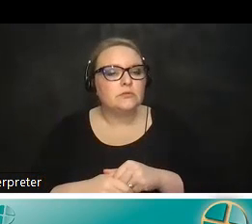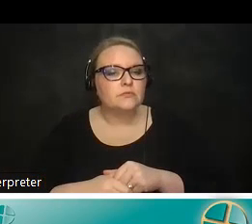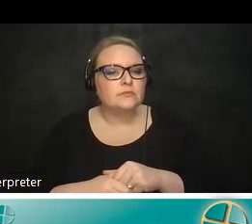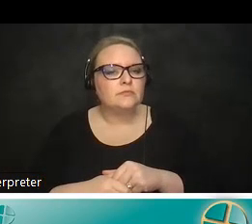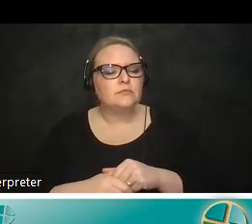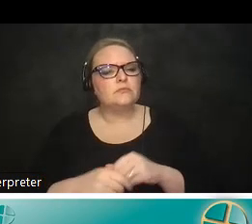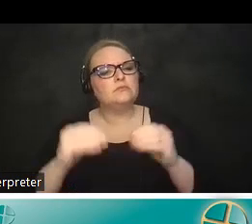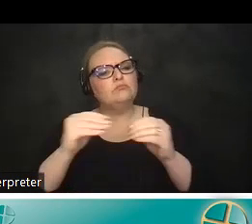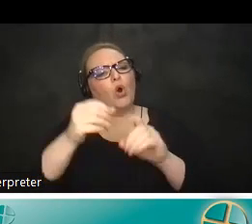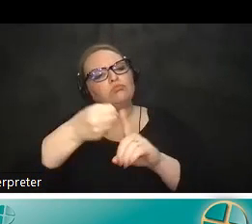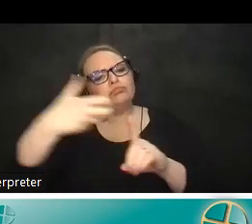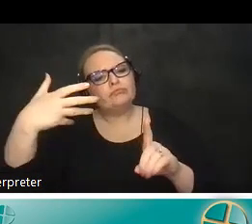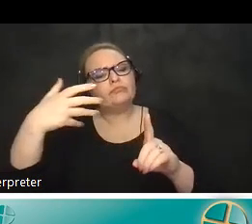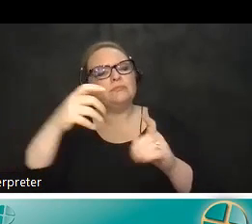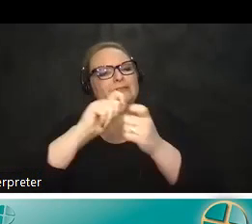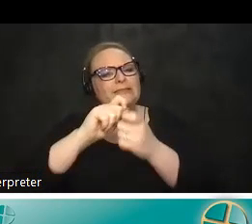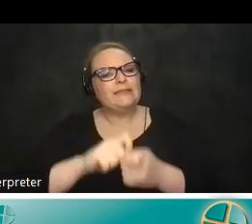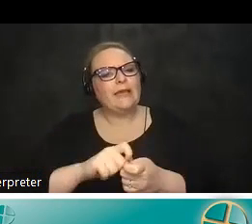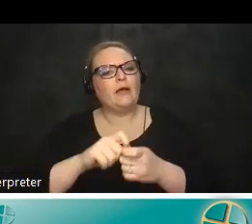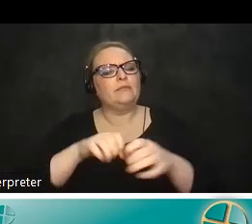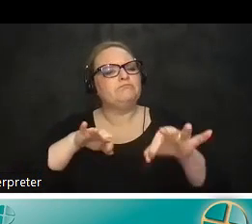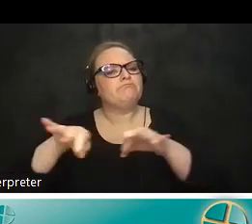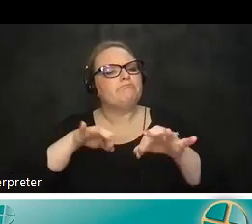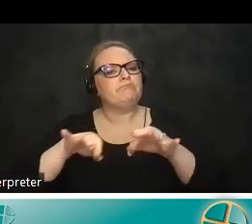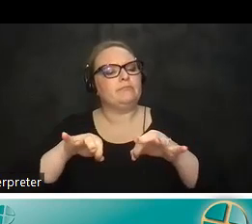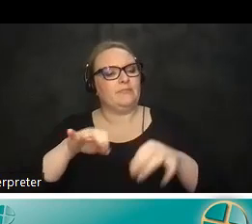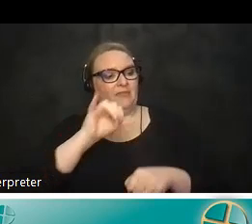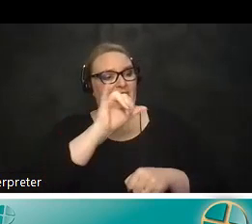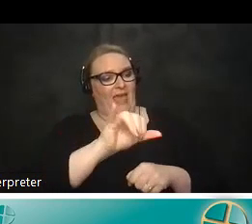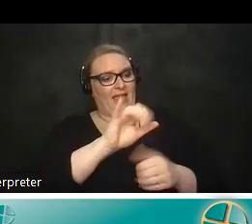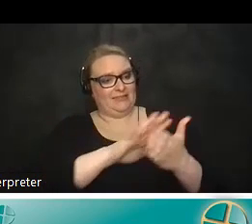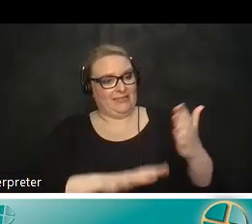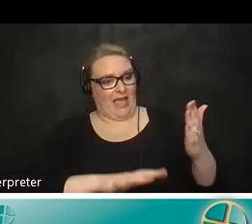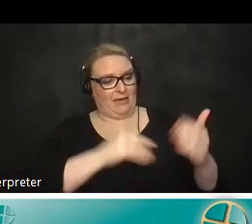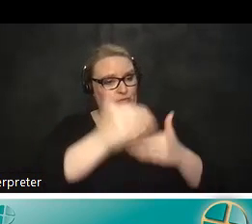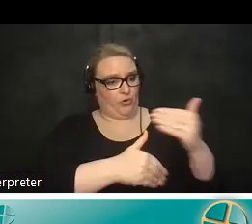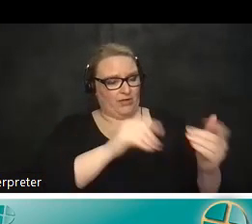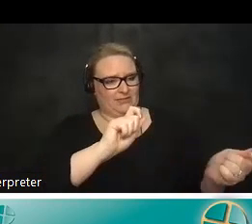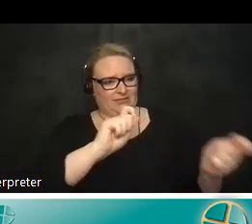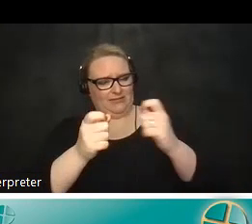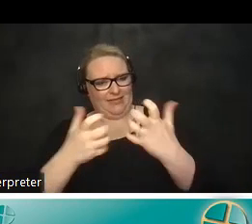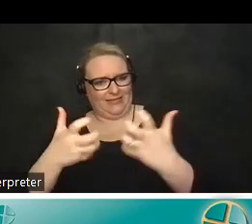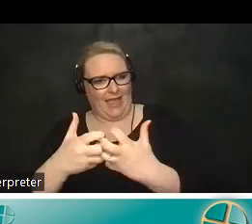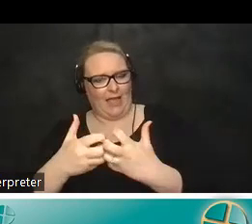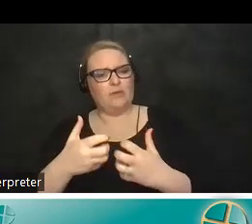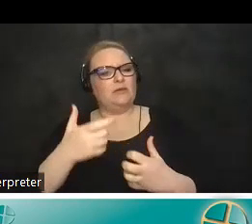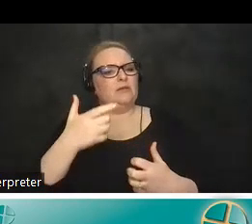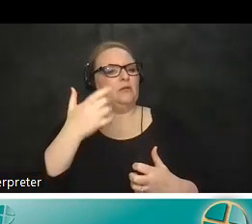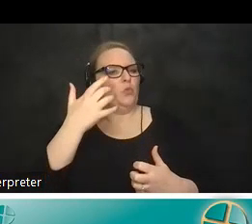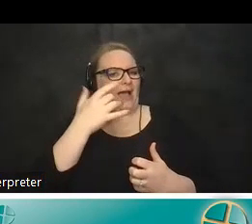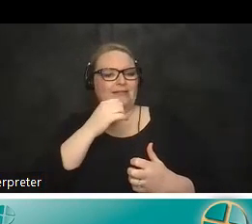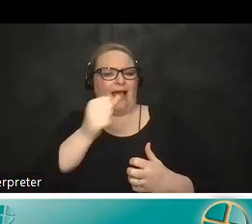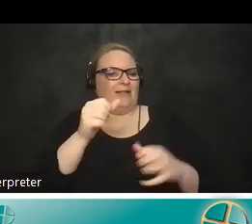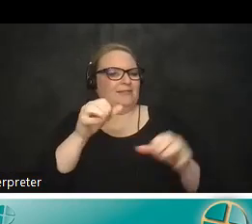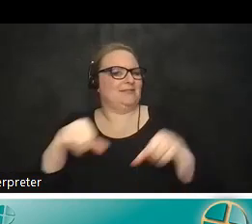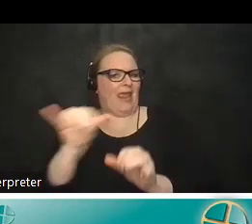little bit more into detail as to how we adapt the design process when it's not a standard application we're not